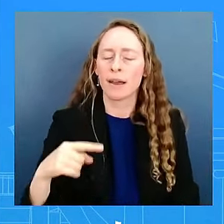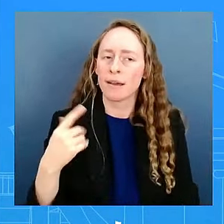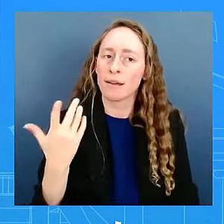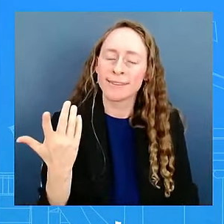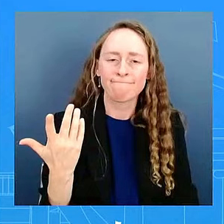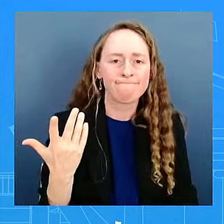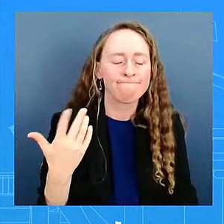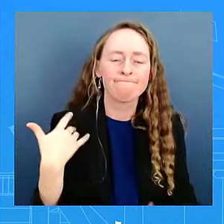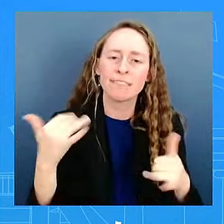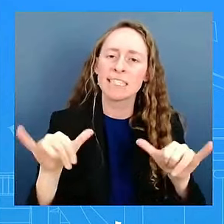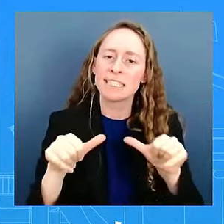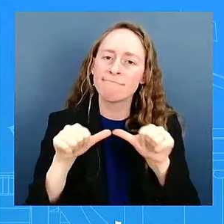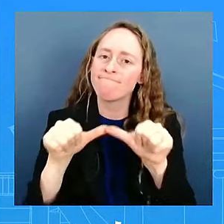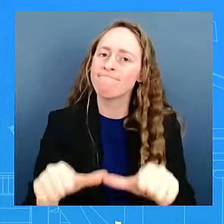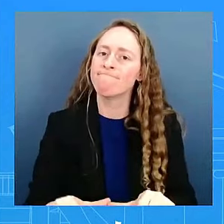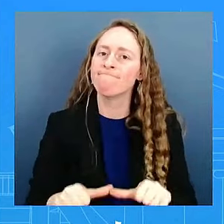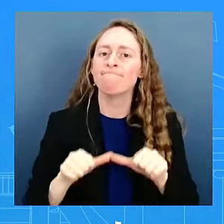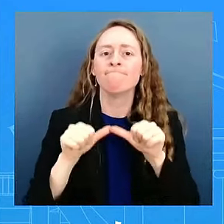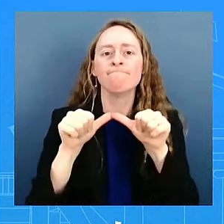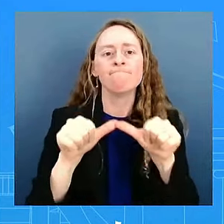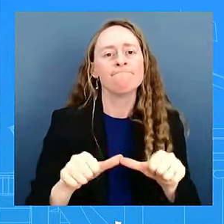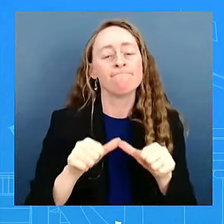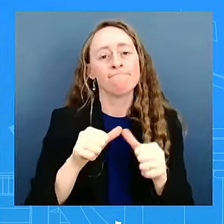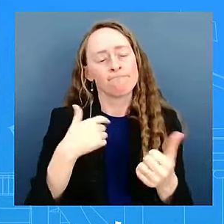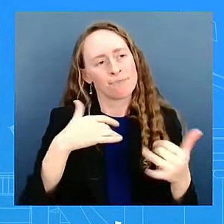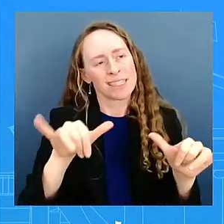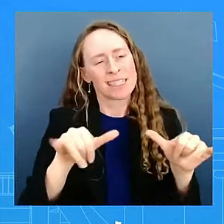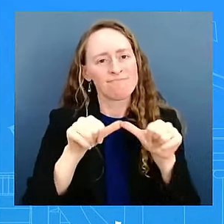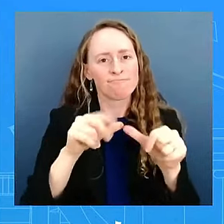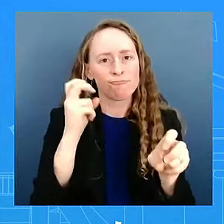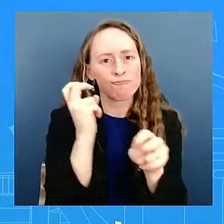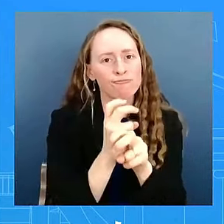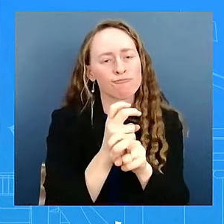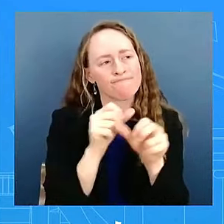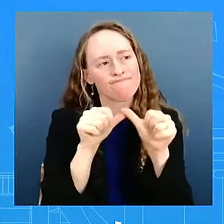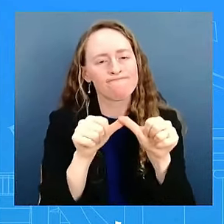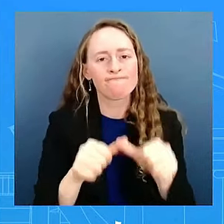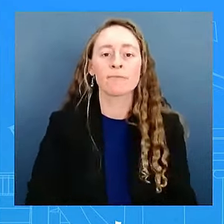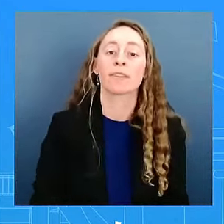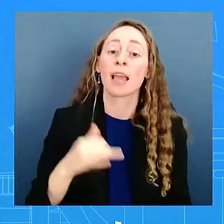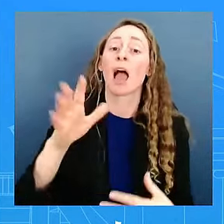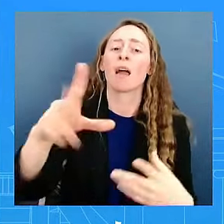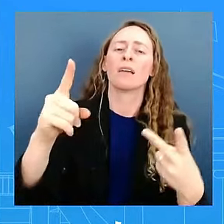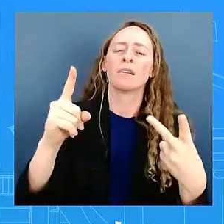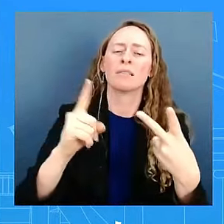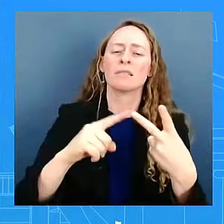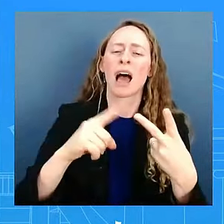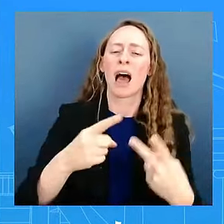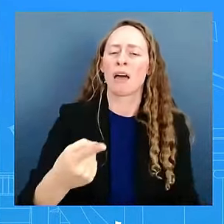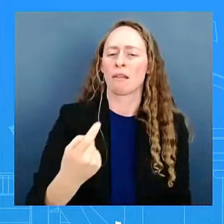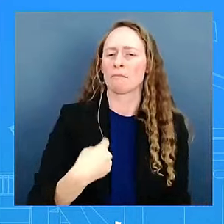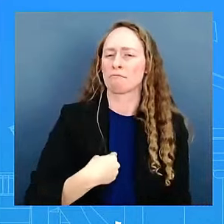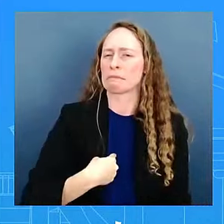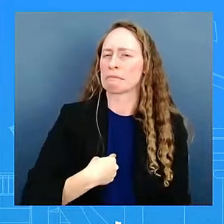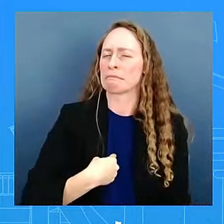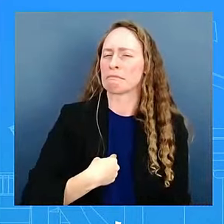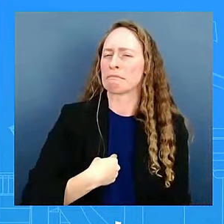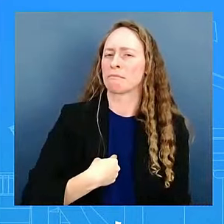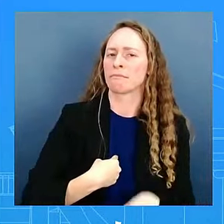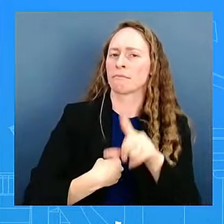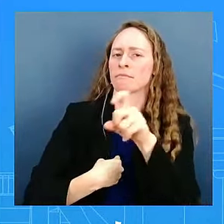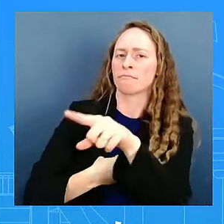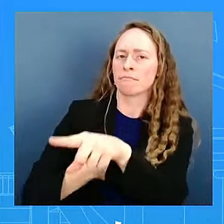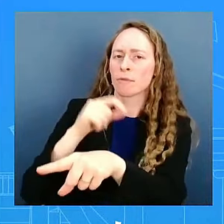very diligently. On the second question, you'd have to talk to the Ukrainians. I'm certainly not going to talk about weapons capabilities. I will only add that,